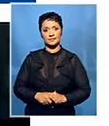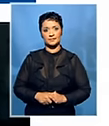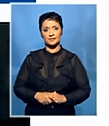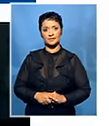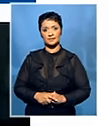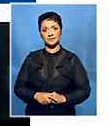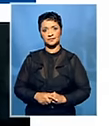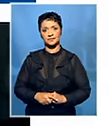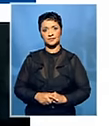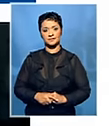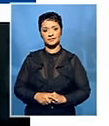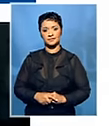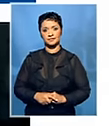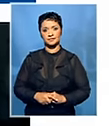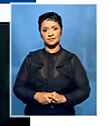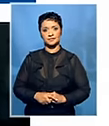here and make your own judgment.